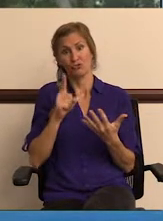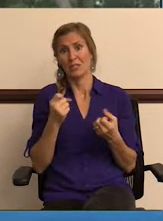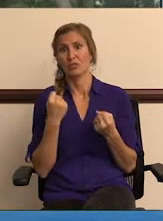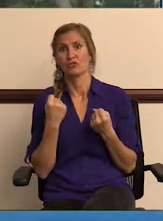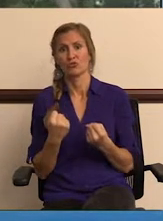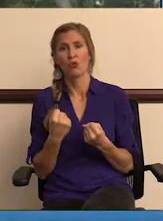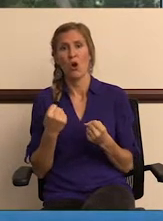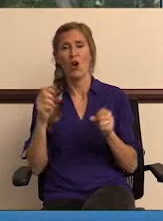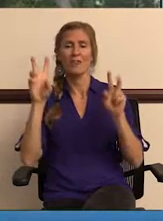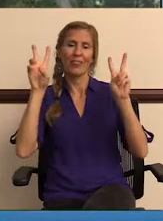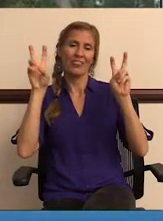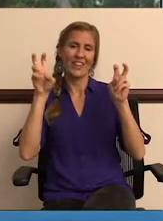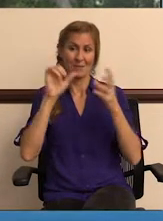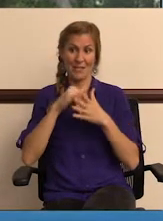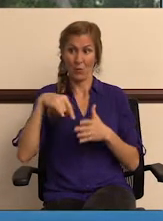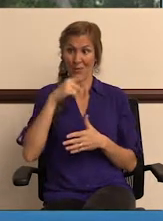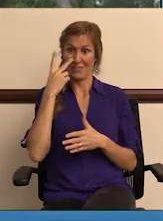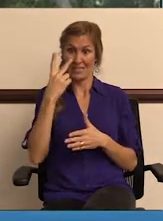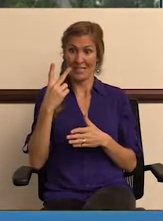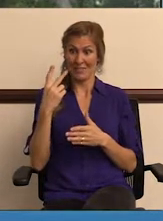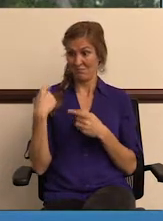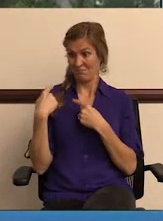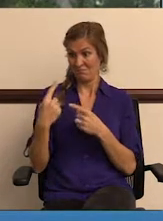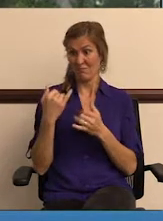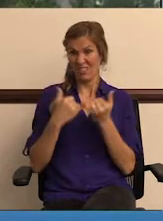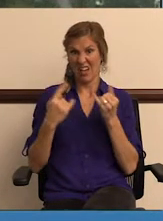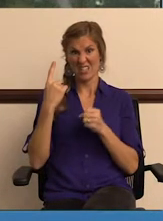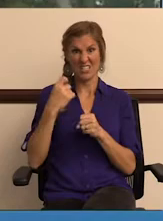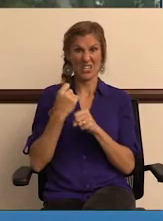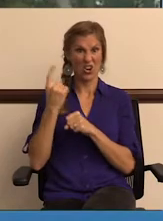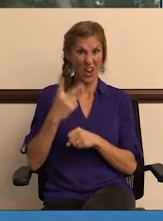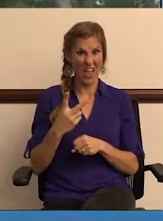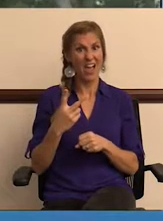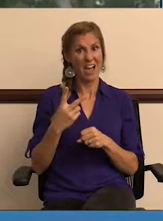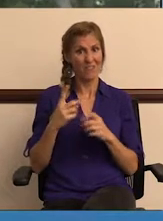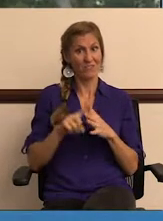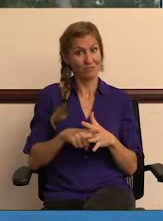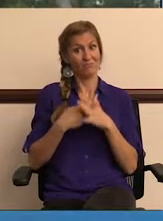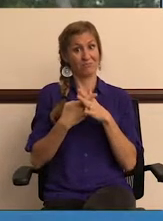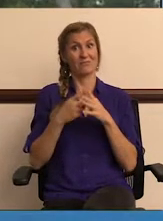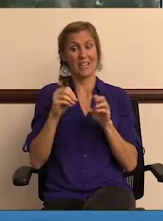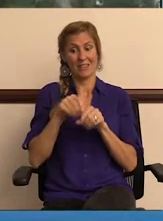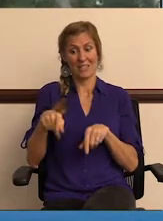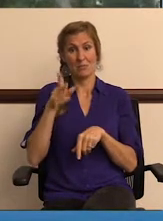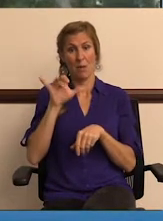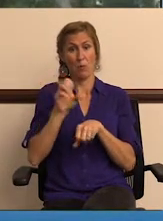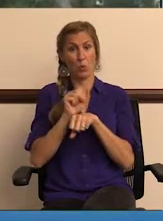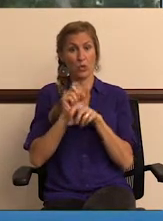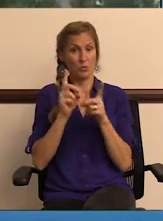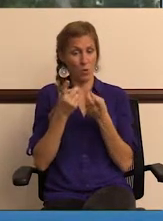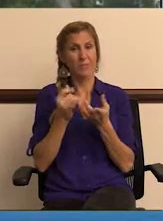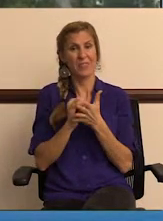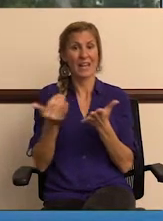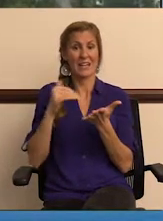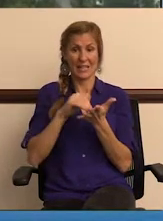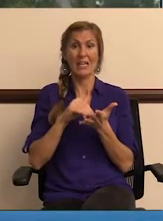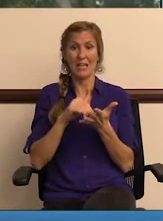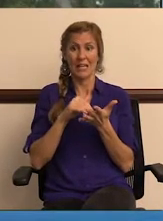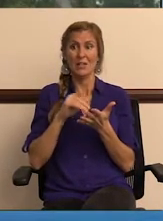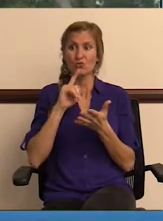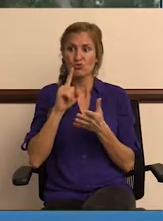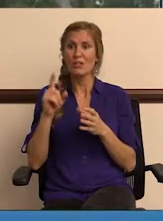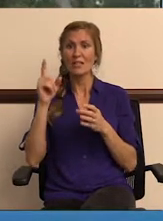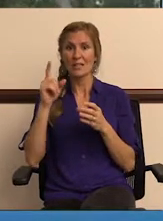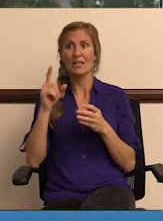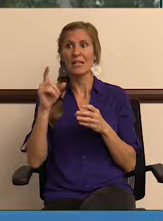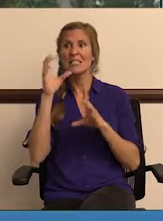So I think these are really strong themes that we've seen in the last year and a half emerge in this new public works department that, again,